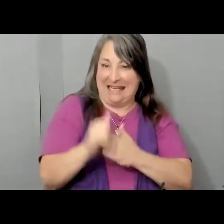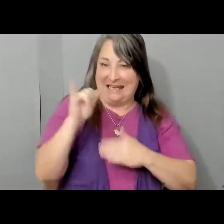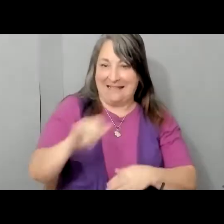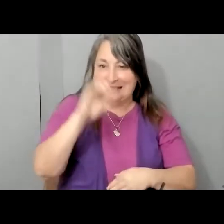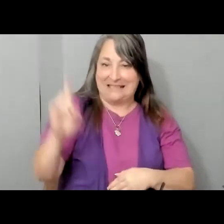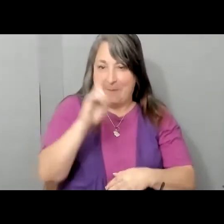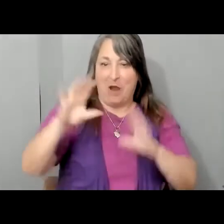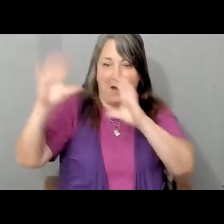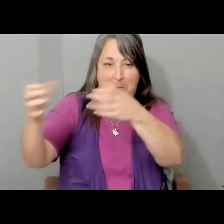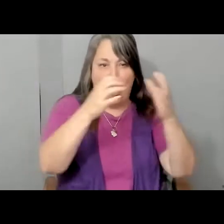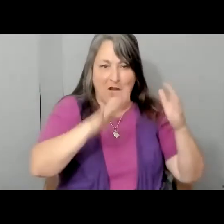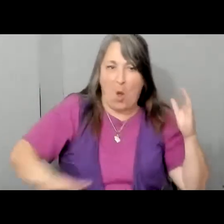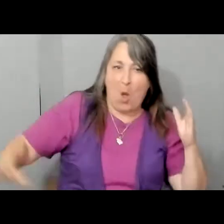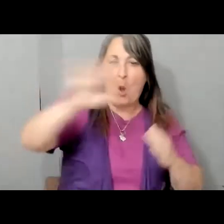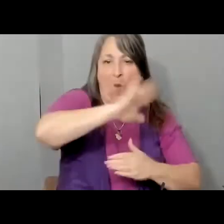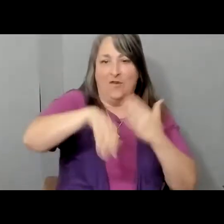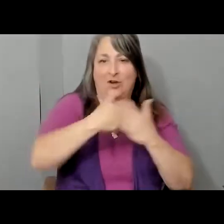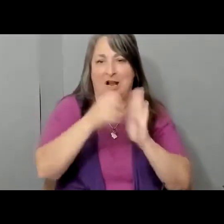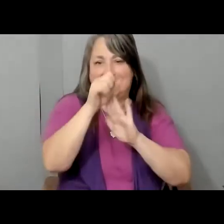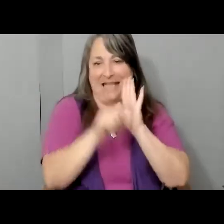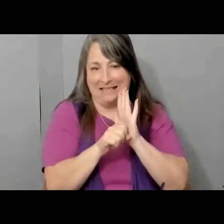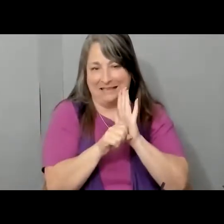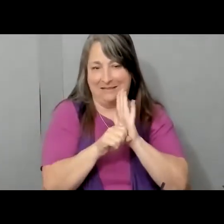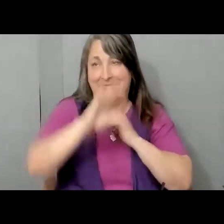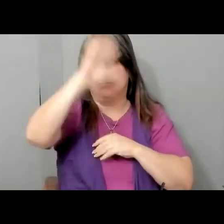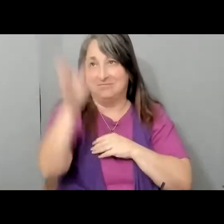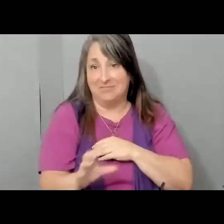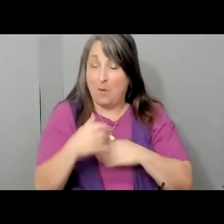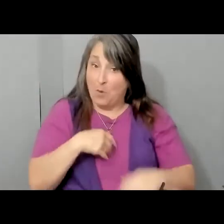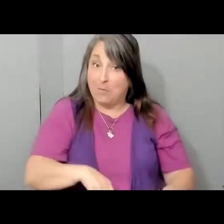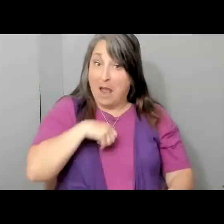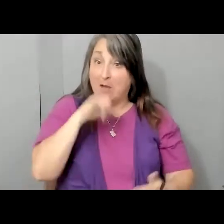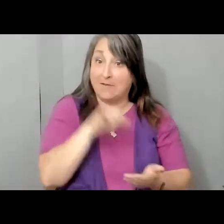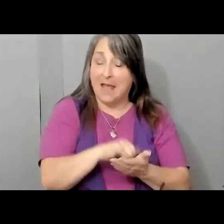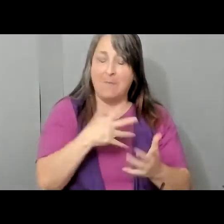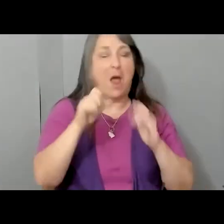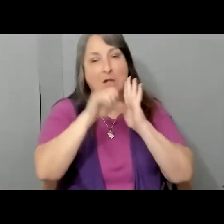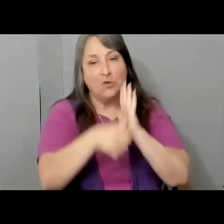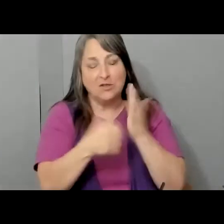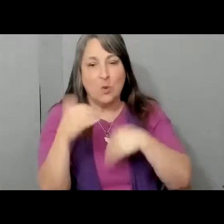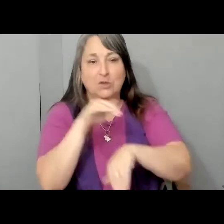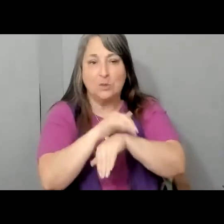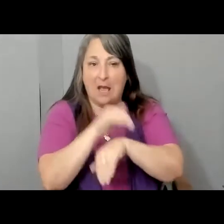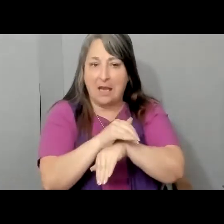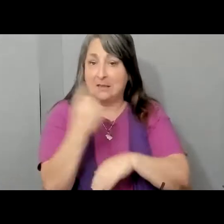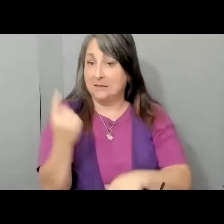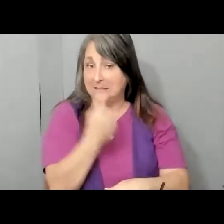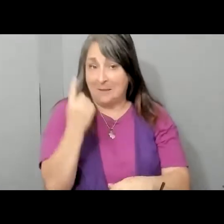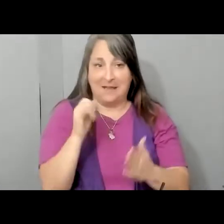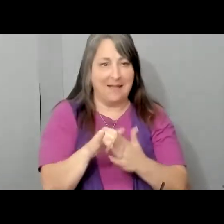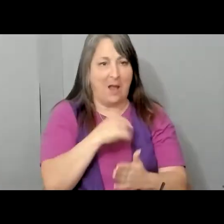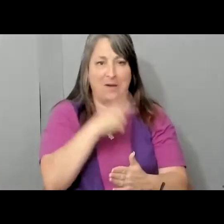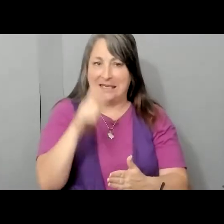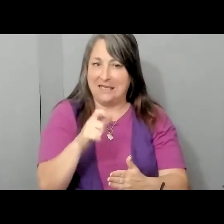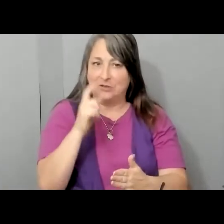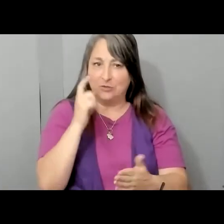parts of the state. And we're very proud of that. But I want to underscore tonight something that I think we need to